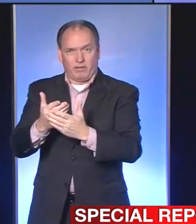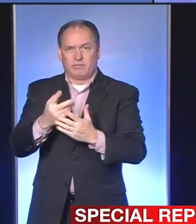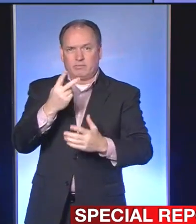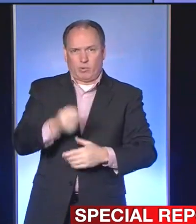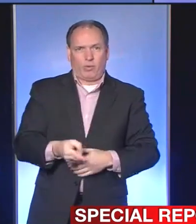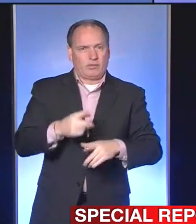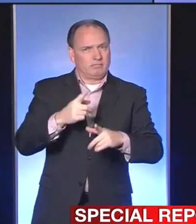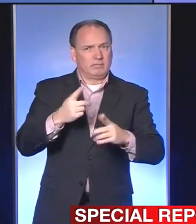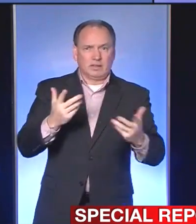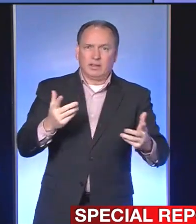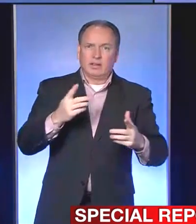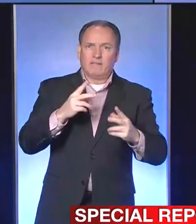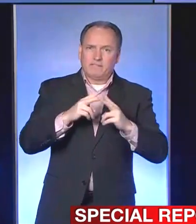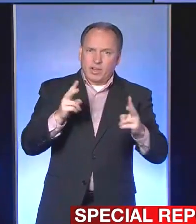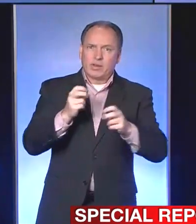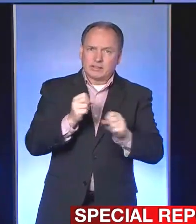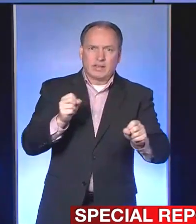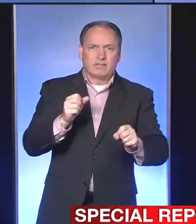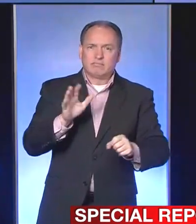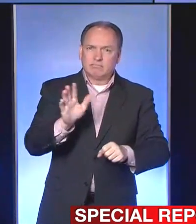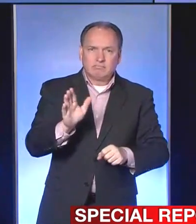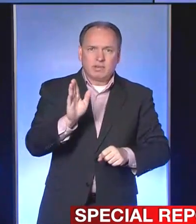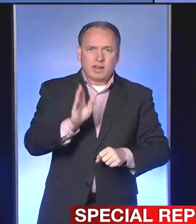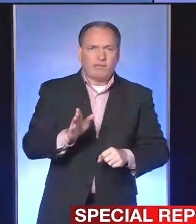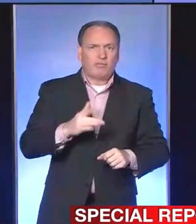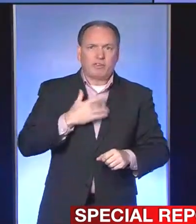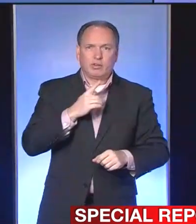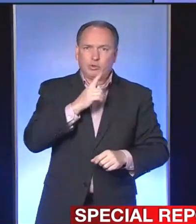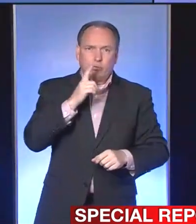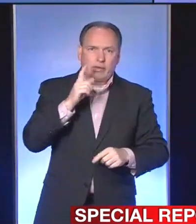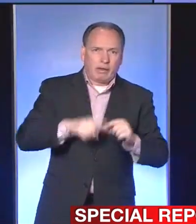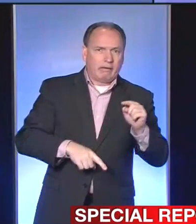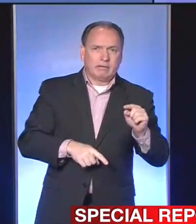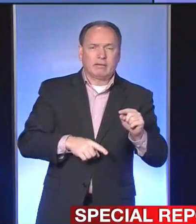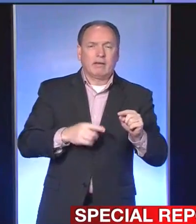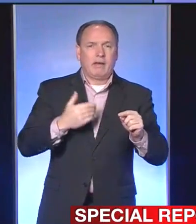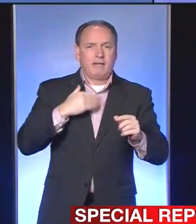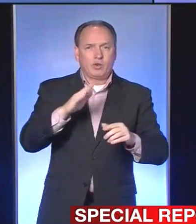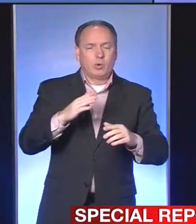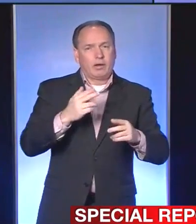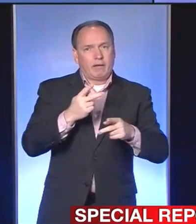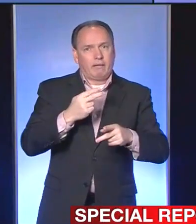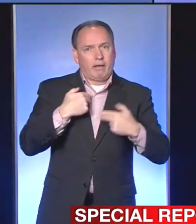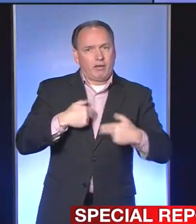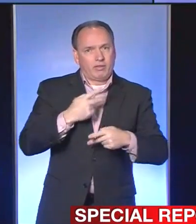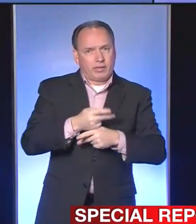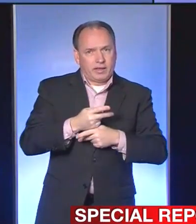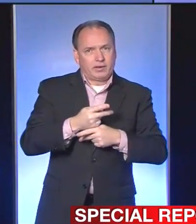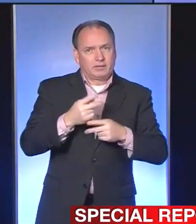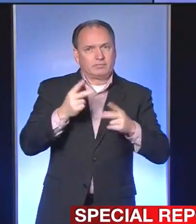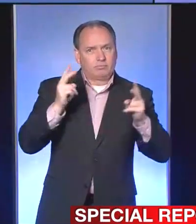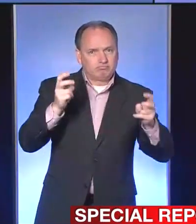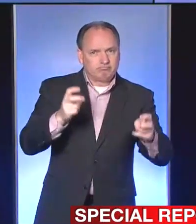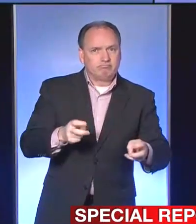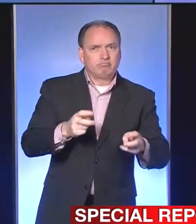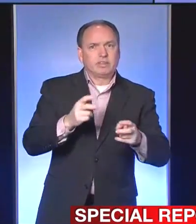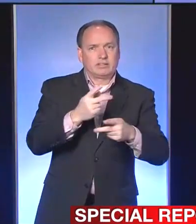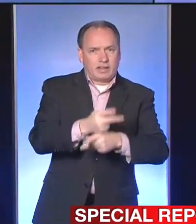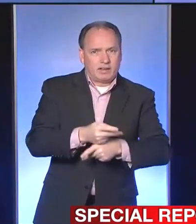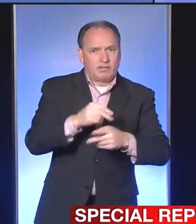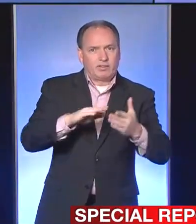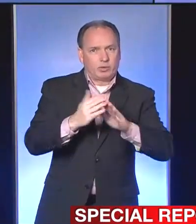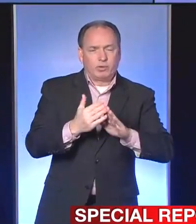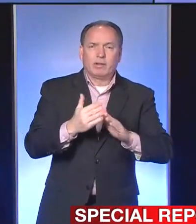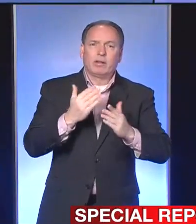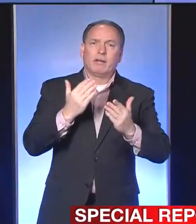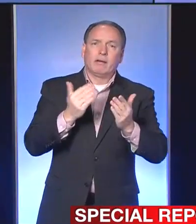safe. And so please don't feel you can't have your health care taken care of in our community. Again, want to say thank you to the